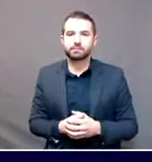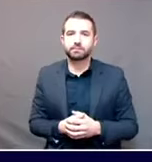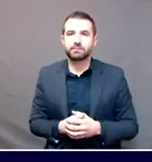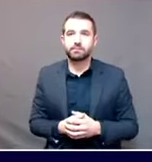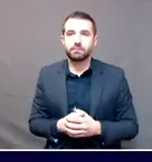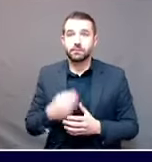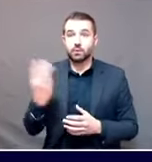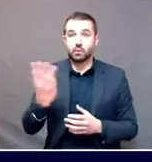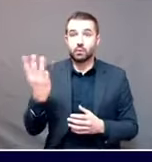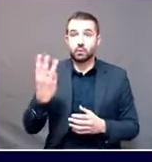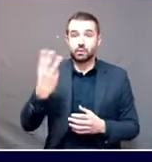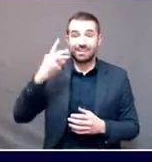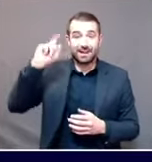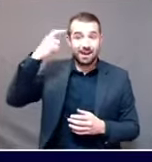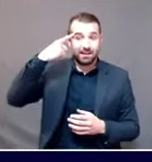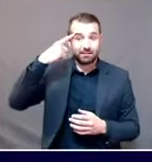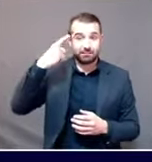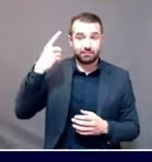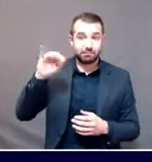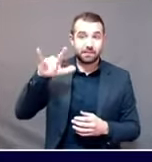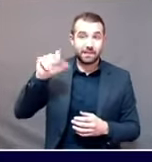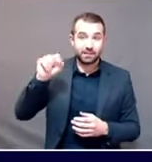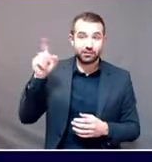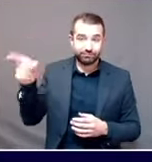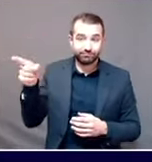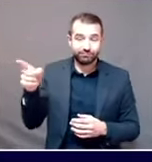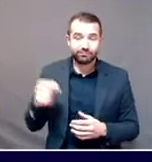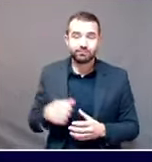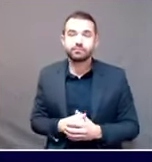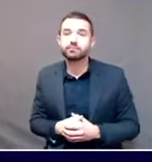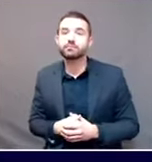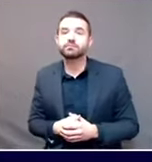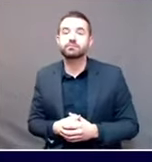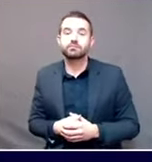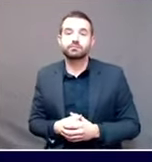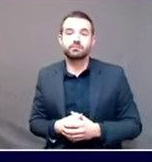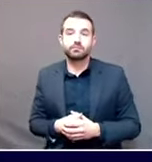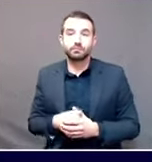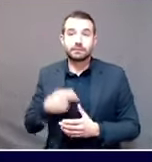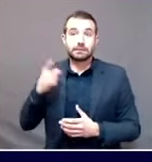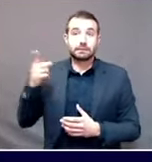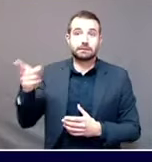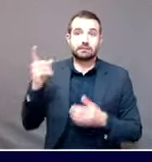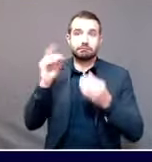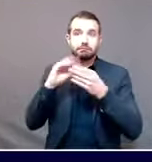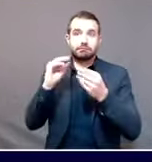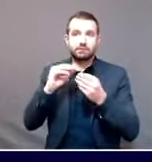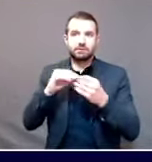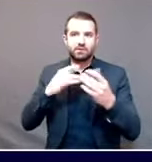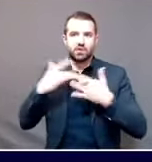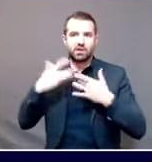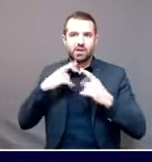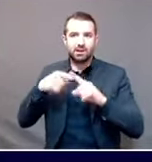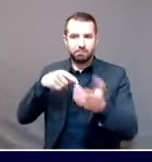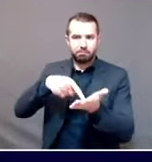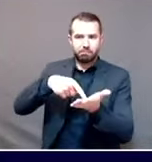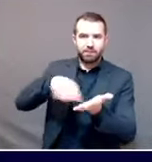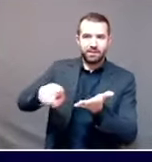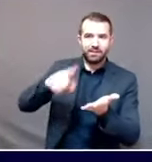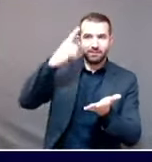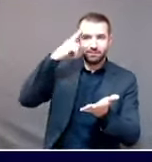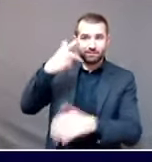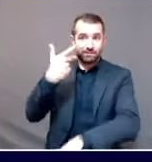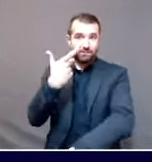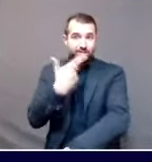over hearing that states will need to pay for aspects of getting this vaccine to people. So do we have any idea how much of a